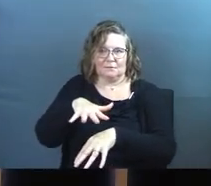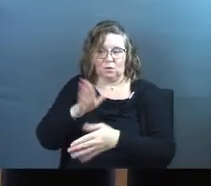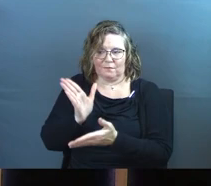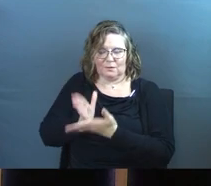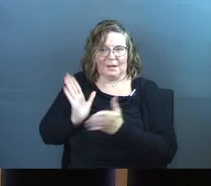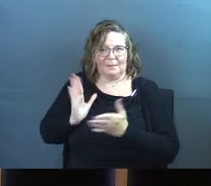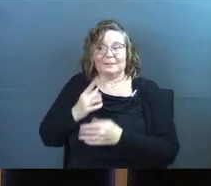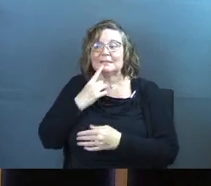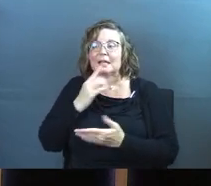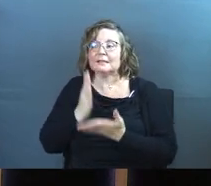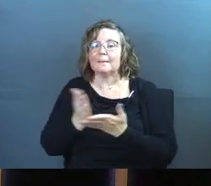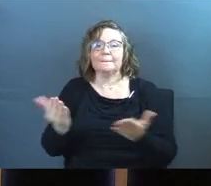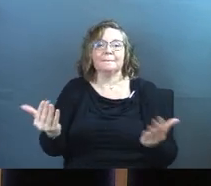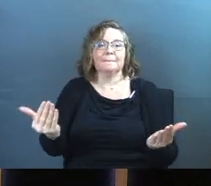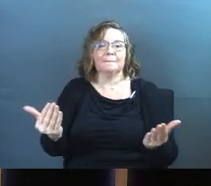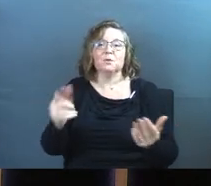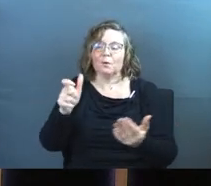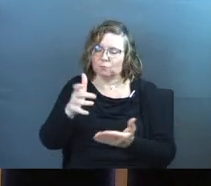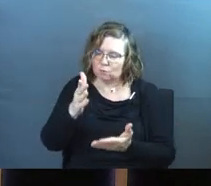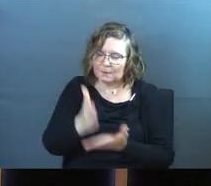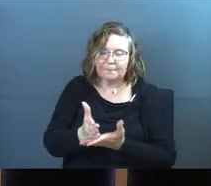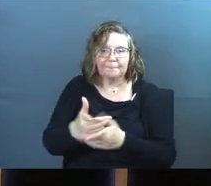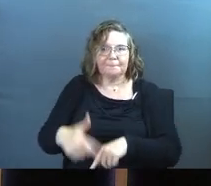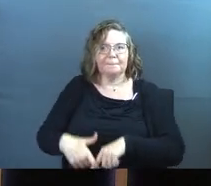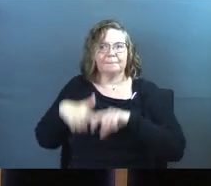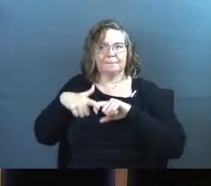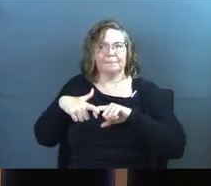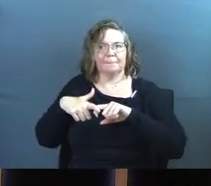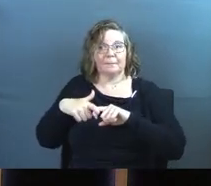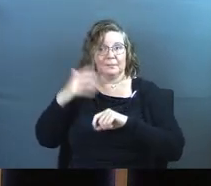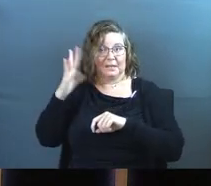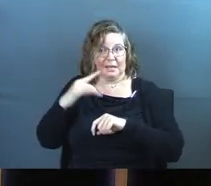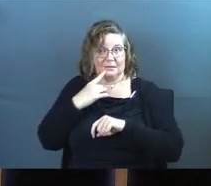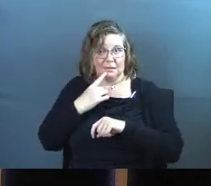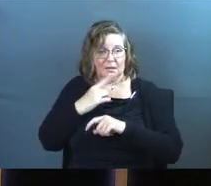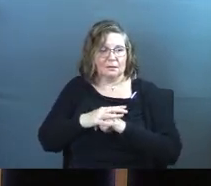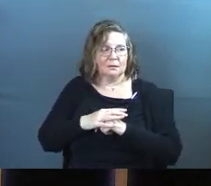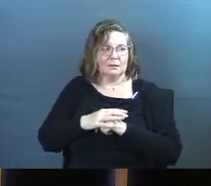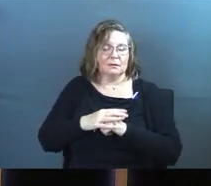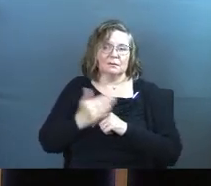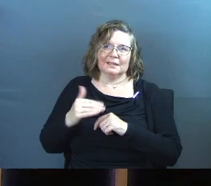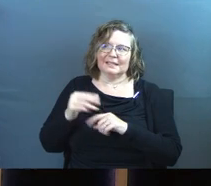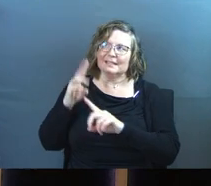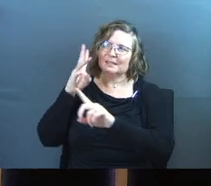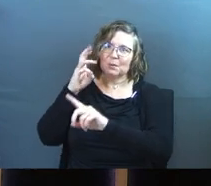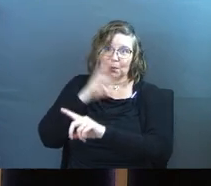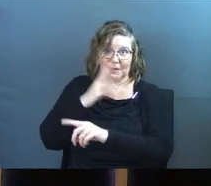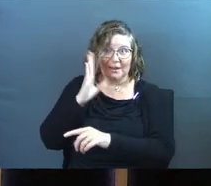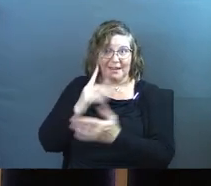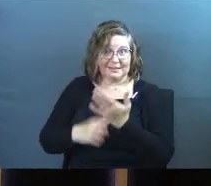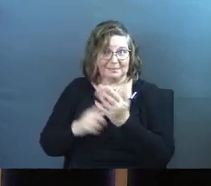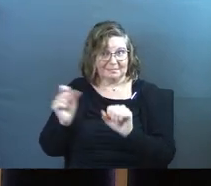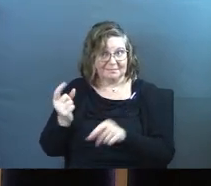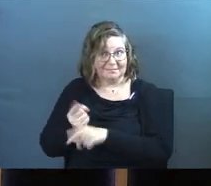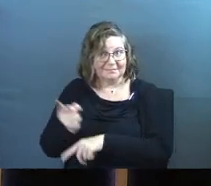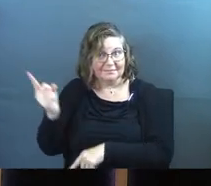stop. Say stop. You have to stop is what God is saying. He is such a weird God, yes?